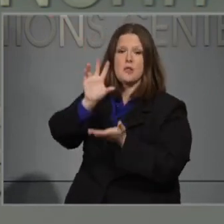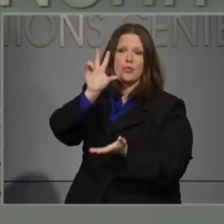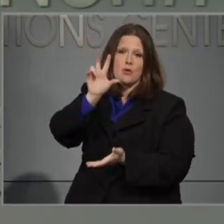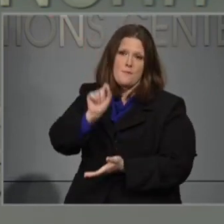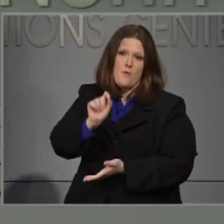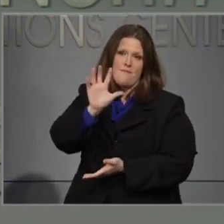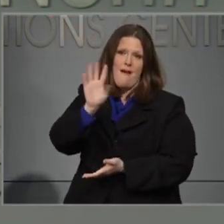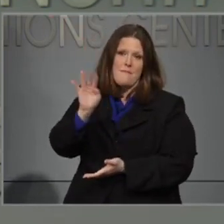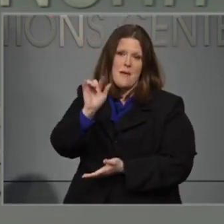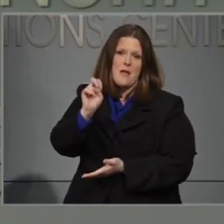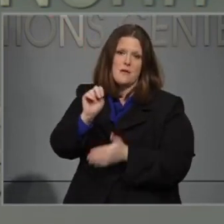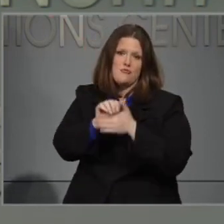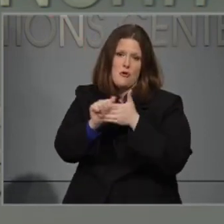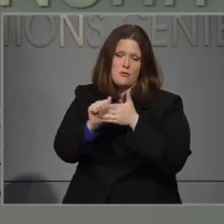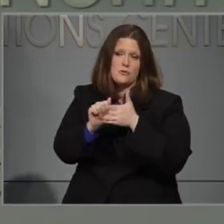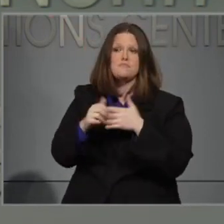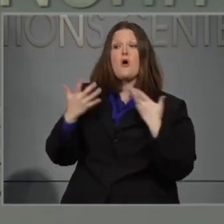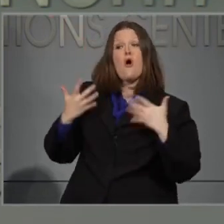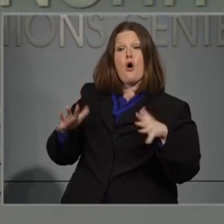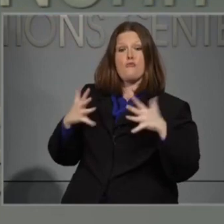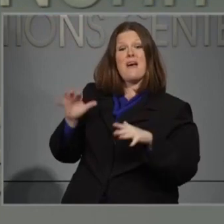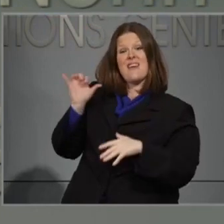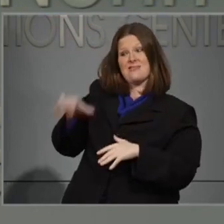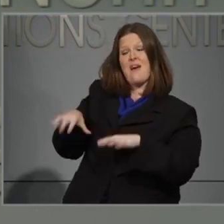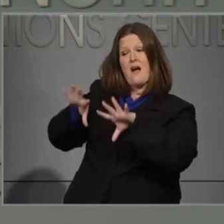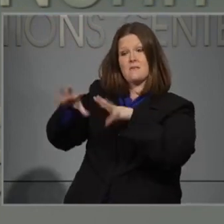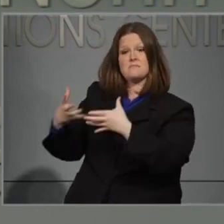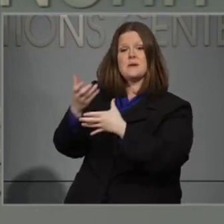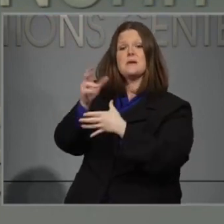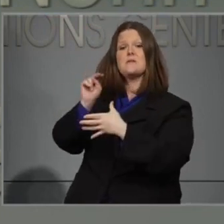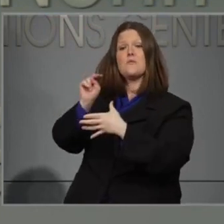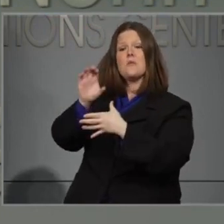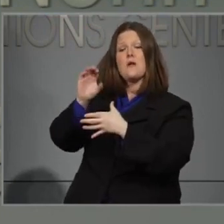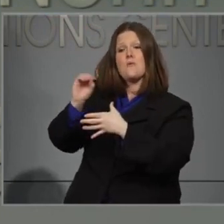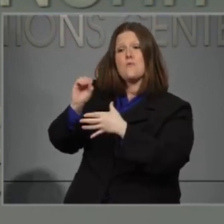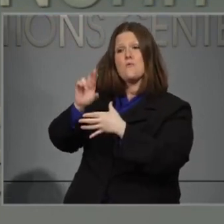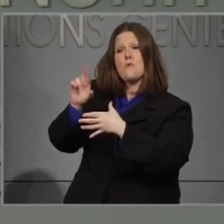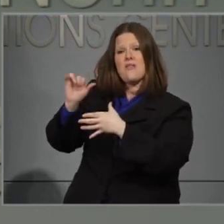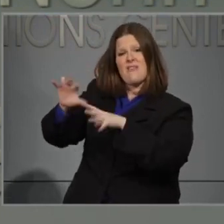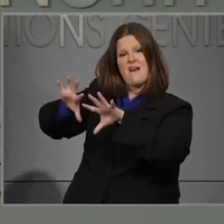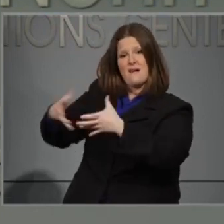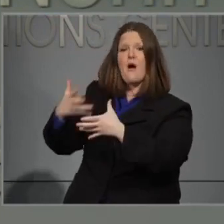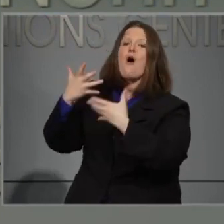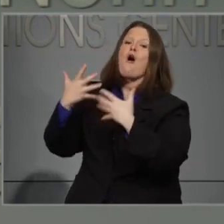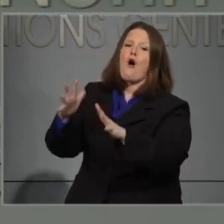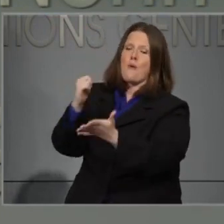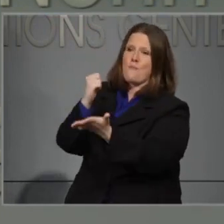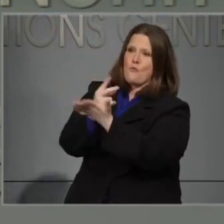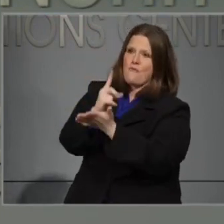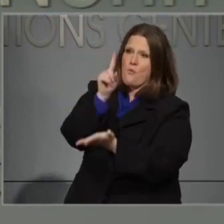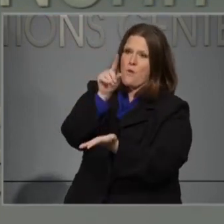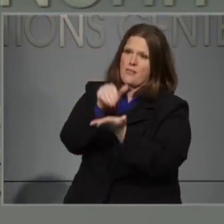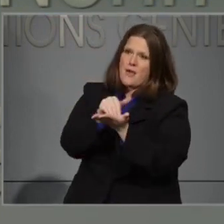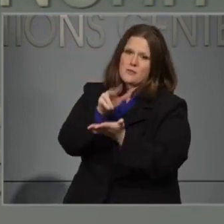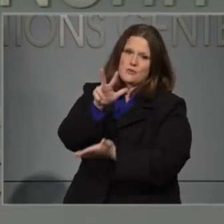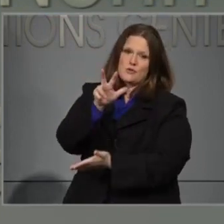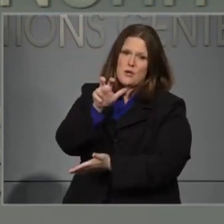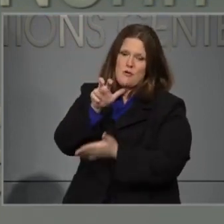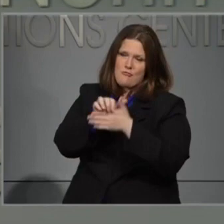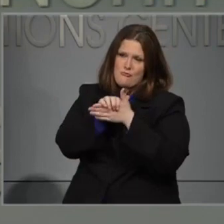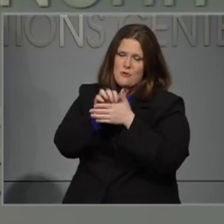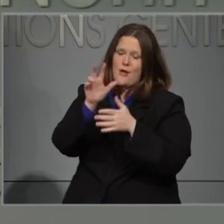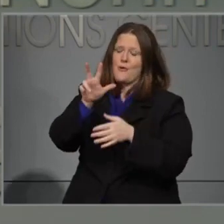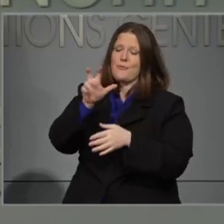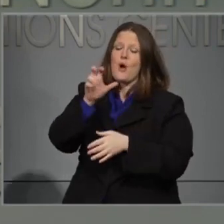identified and approved more than 1,300 homes for the Community Development Block Grant funding, CDBG. The